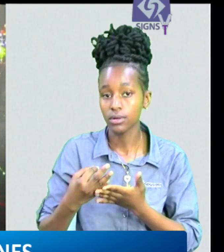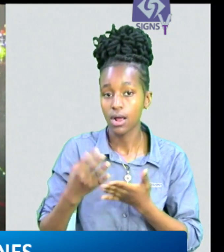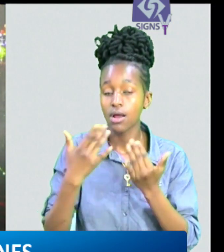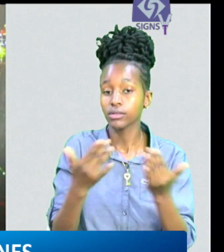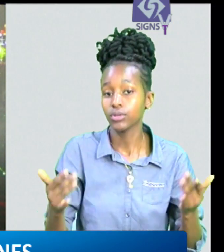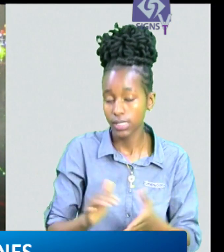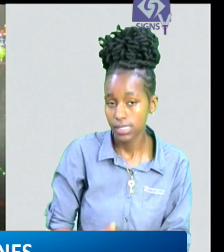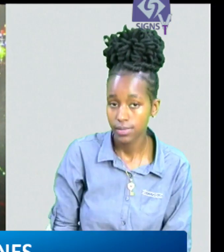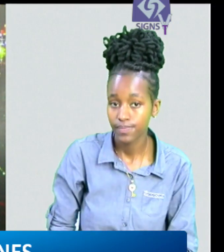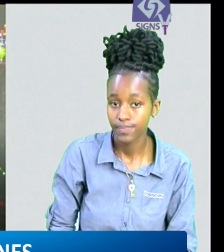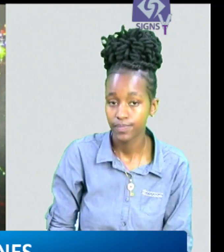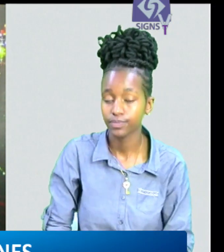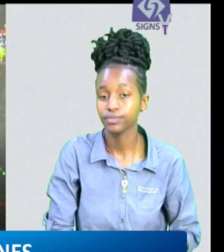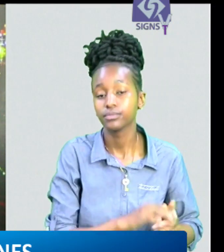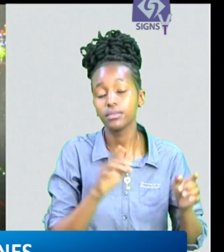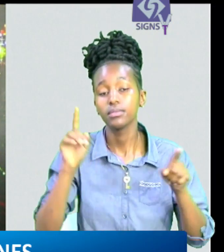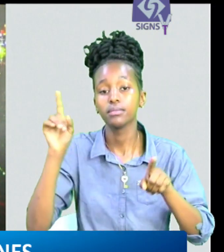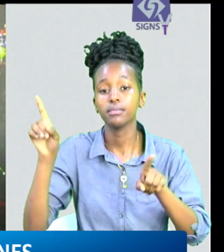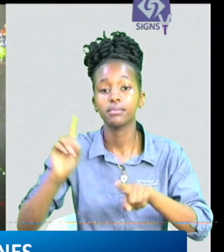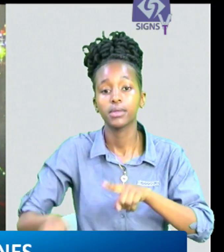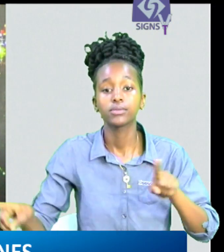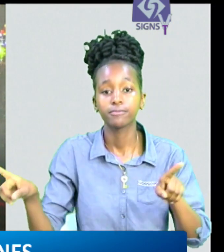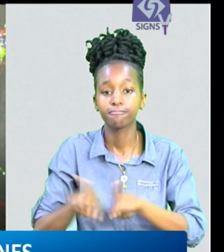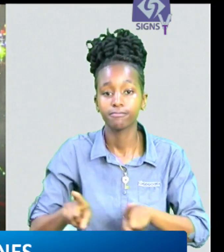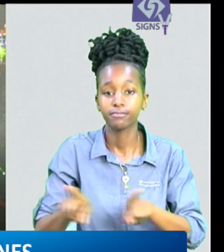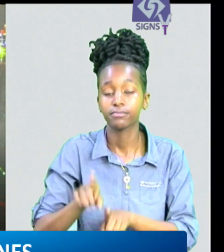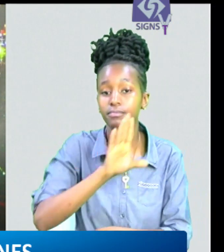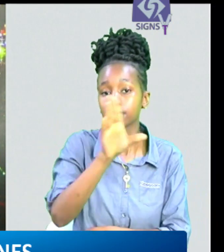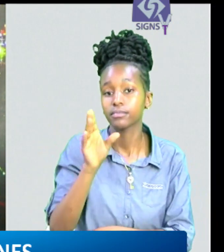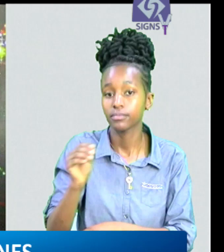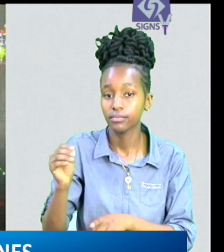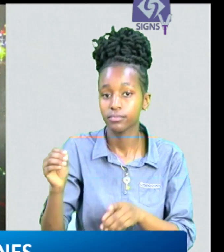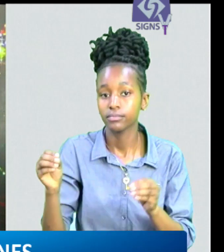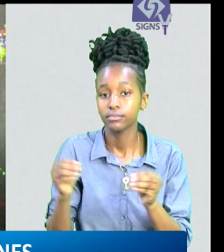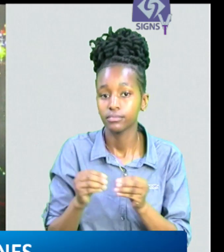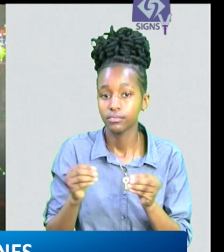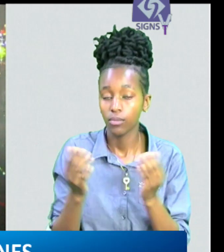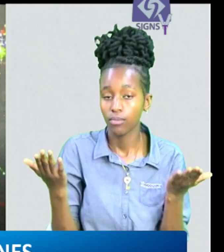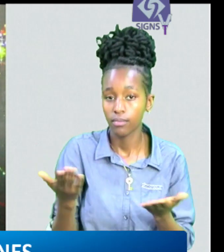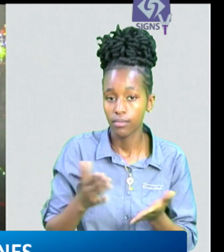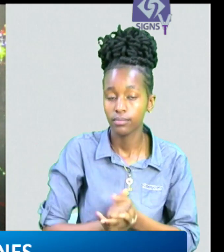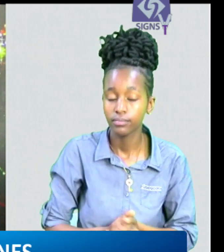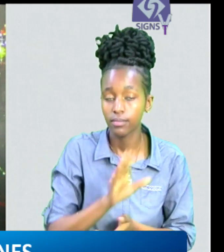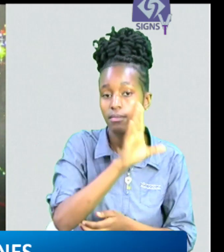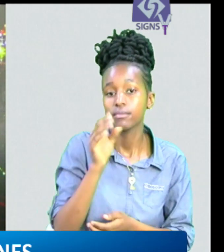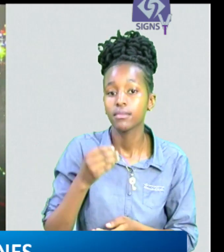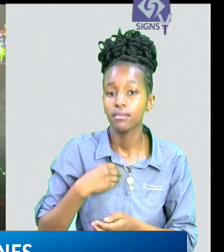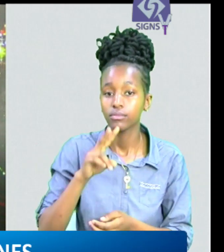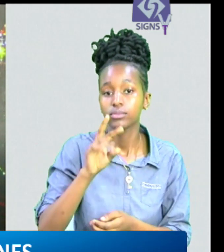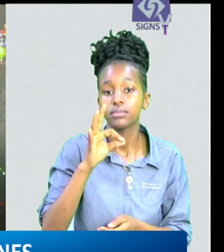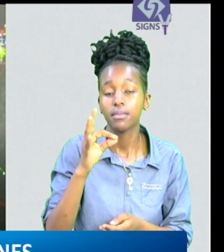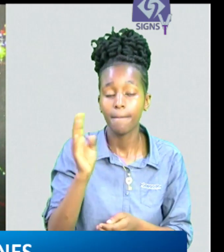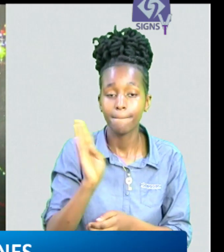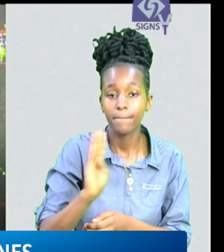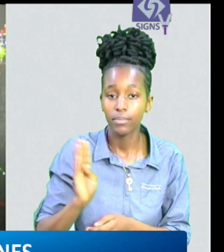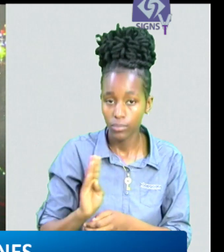staying on the african summit africa secured 23 billion dollars financial commitments